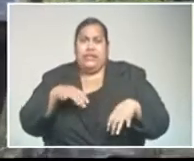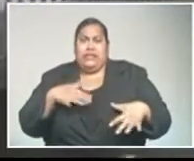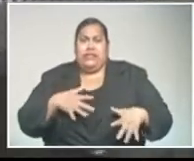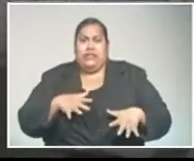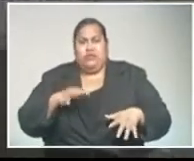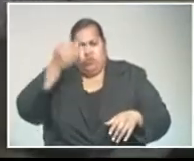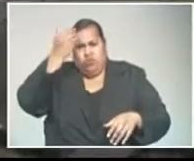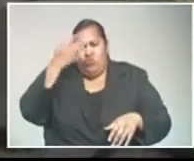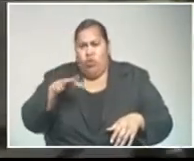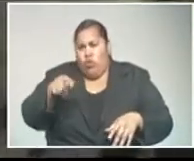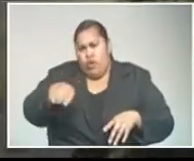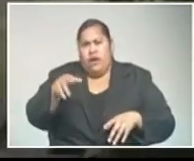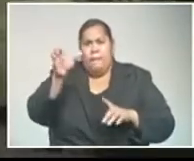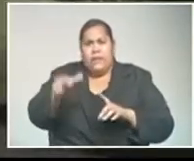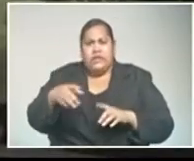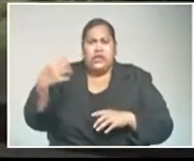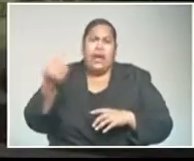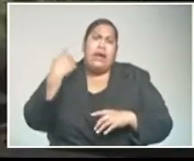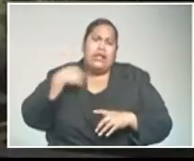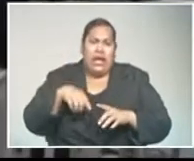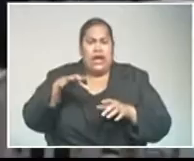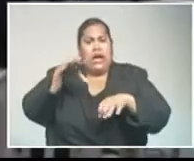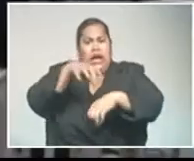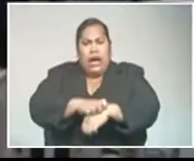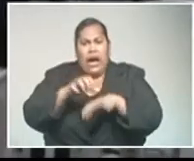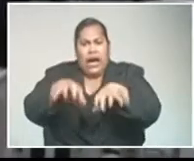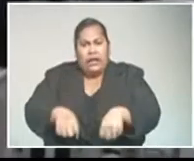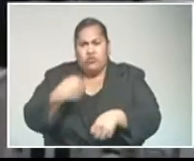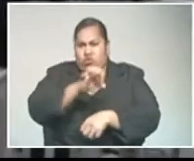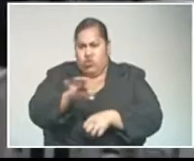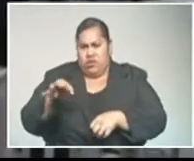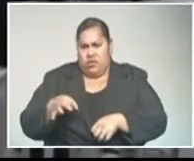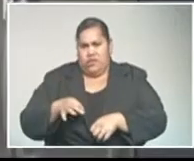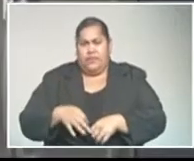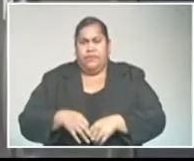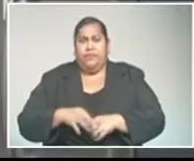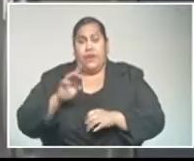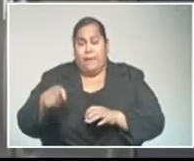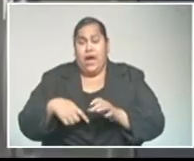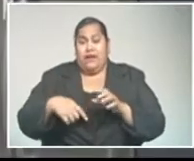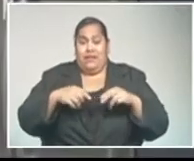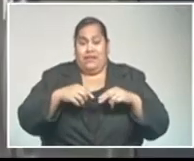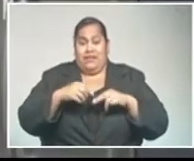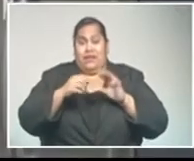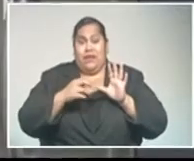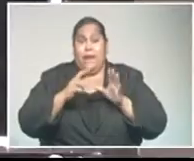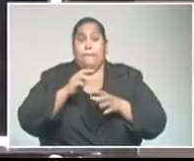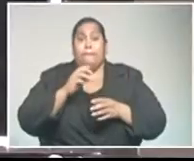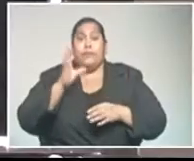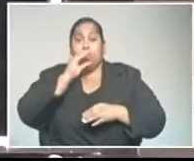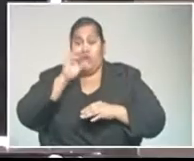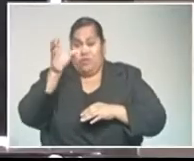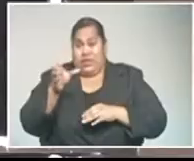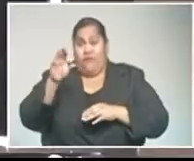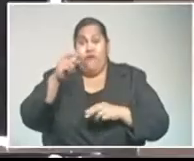the attacker has been arrested or not. Police spokesperson Anna Naisoro told Fiji One News that the force is